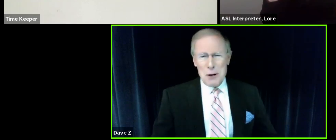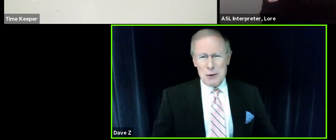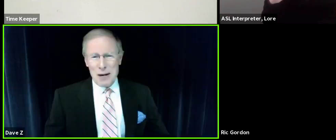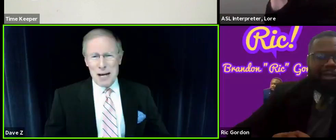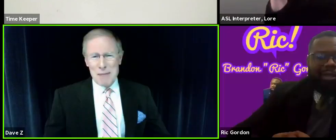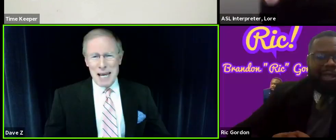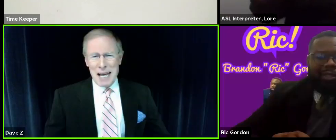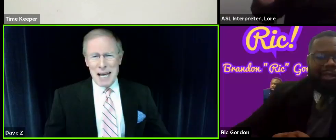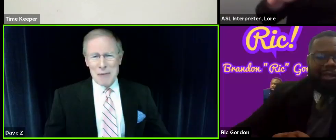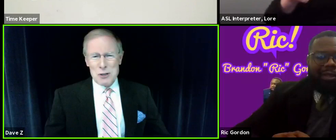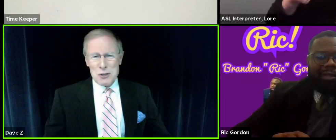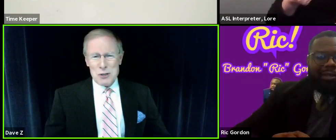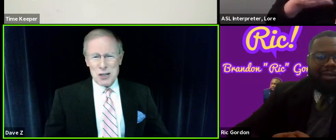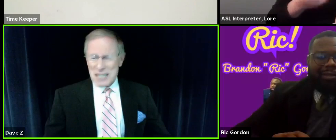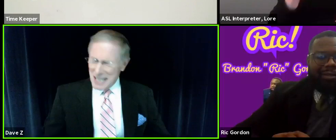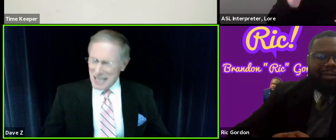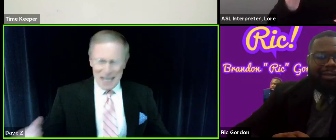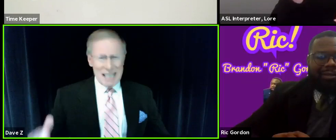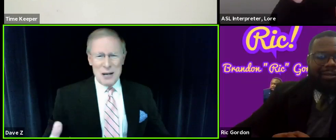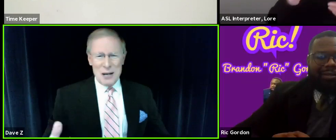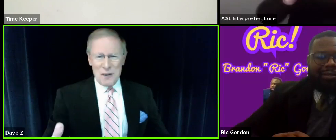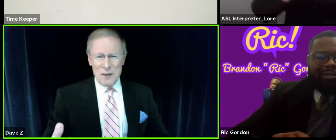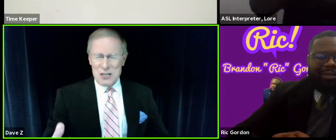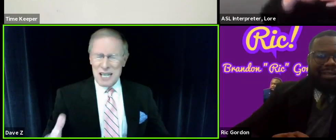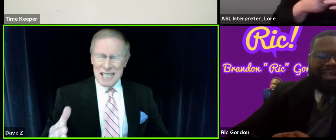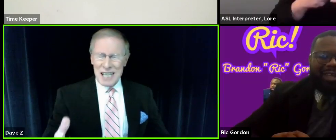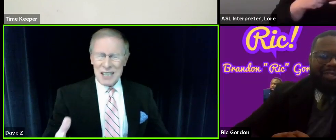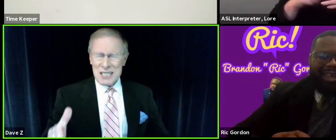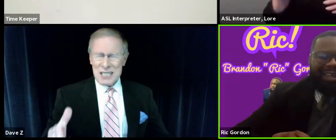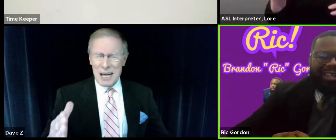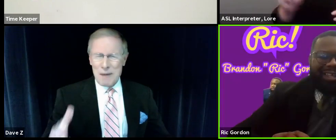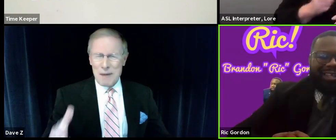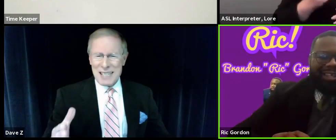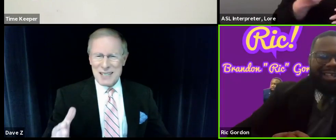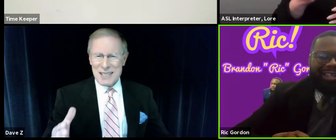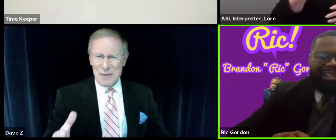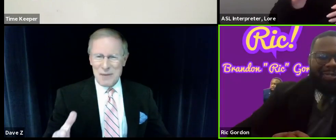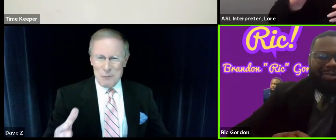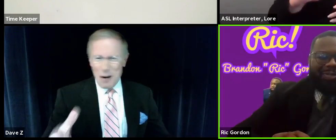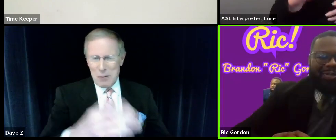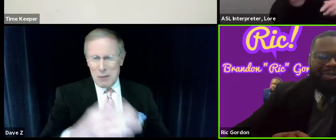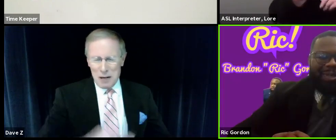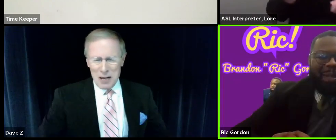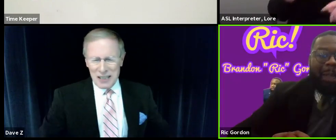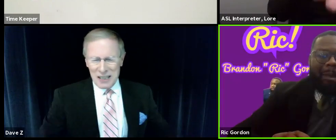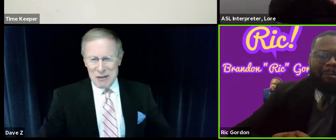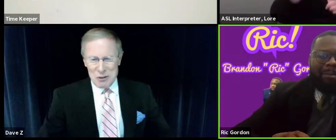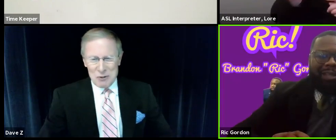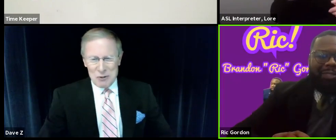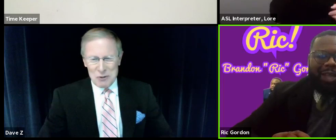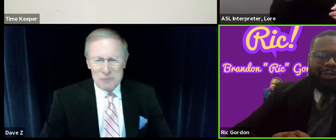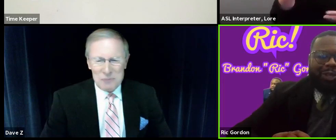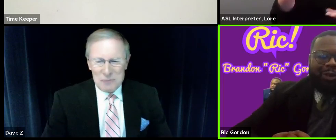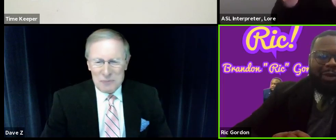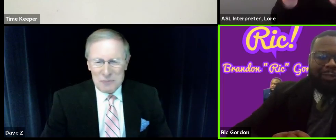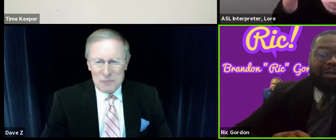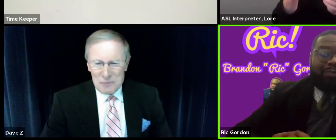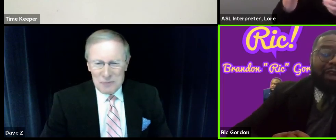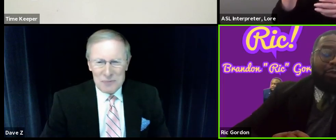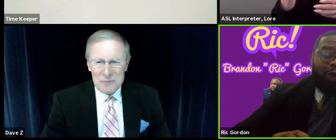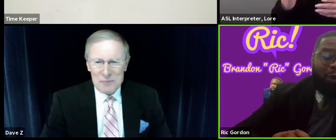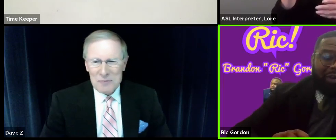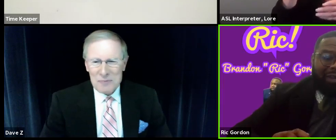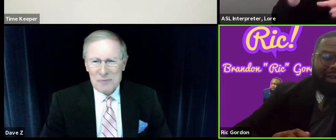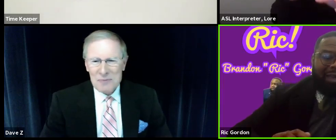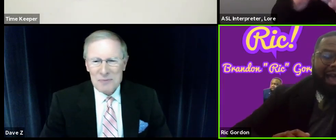to the program, and would you start us out? You get to go first. Tell us about yourself and why you want to be on the council. Thank you so much.